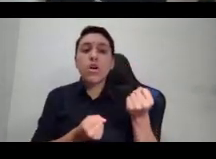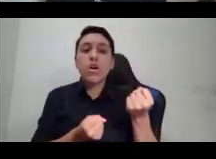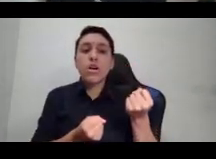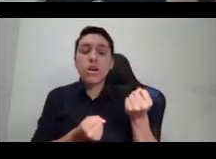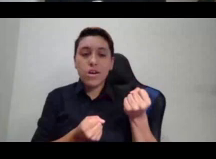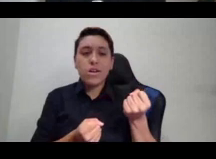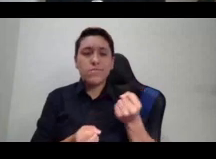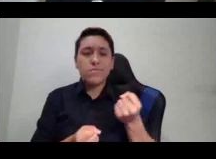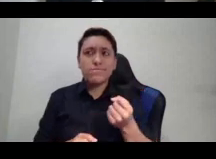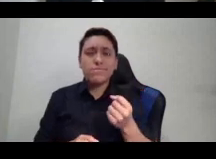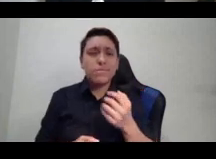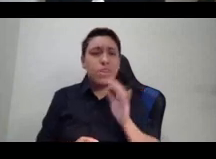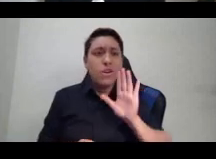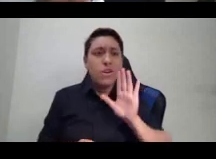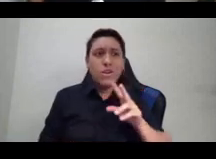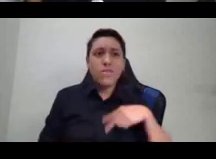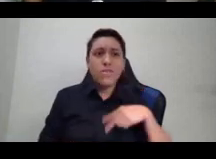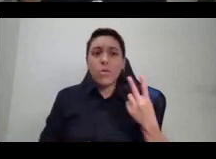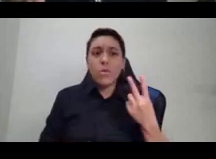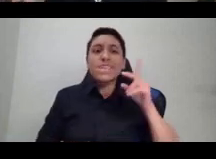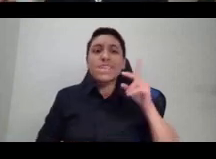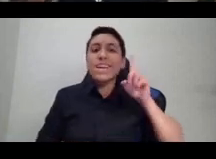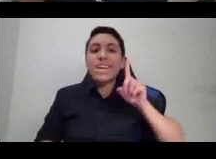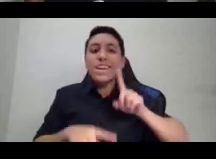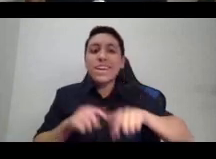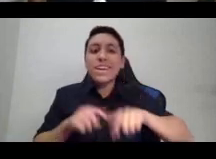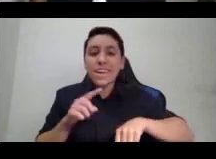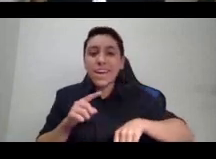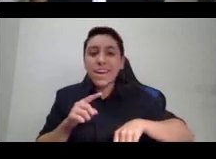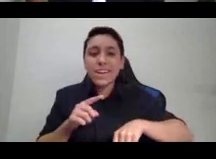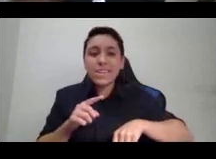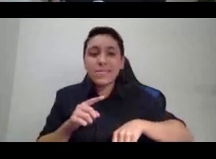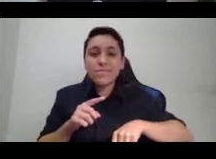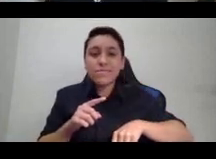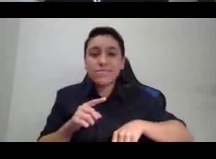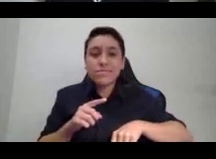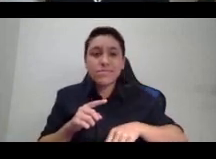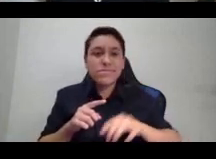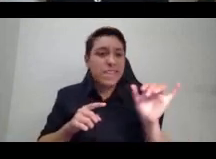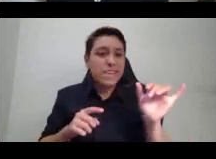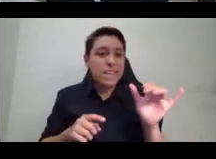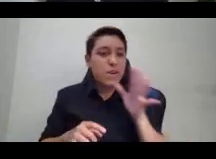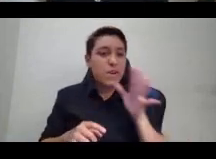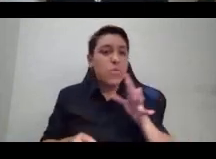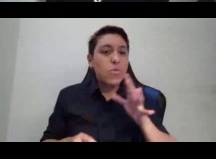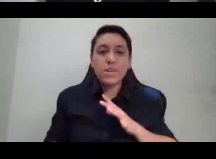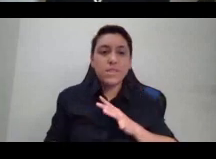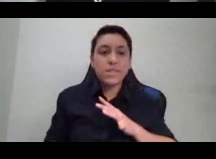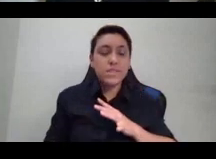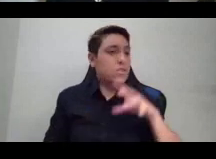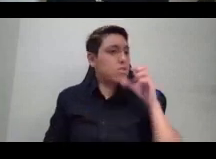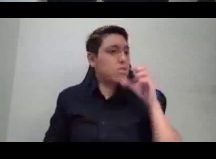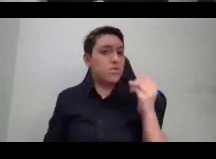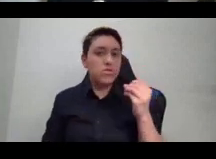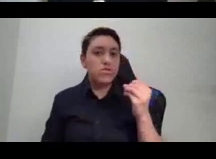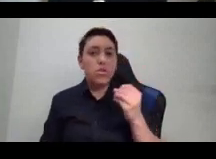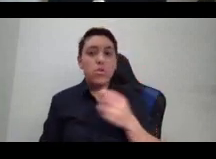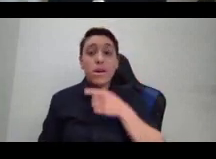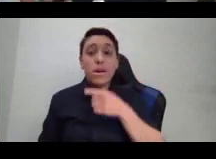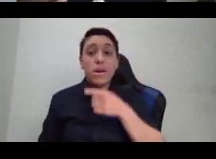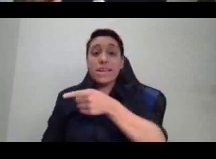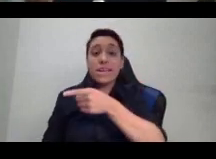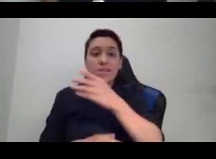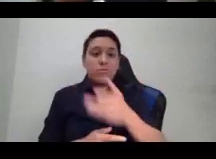be that of a woman. So it was the force of her rejection of slavery that actually